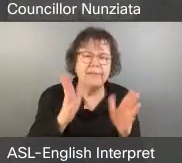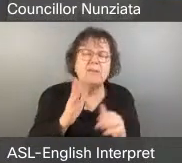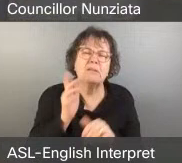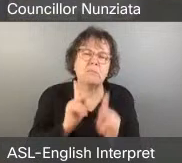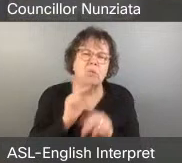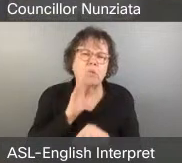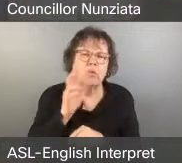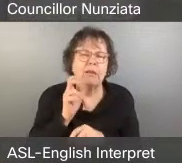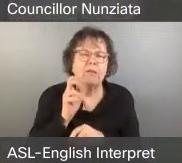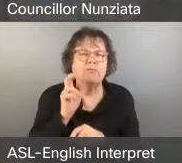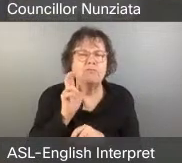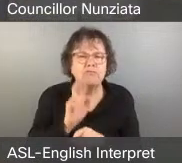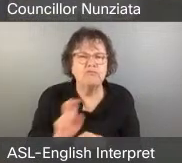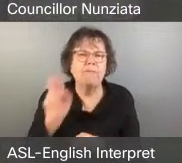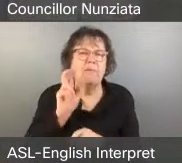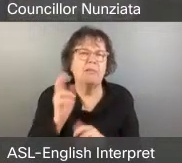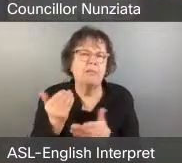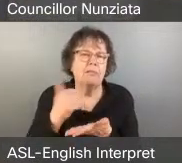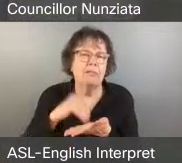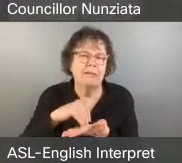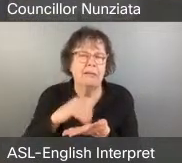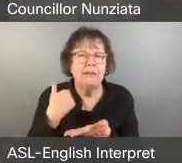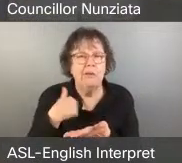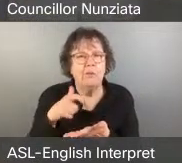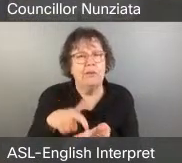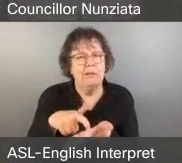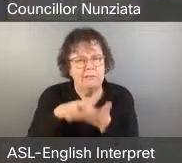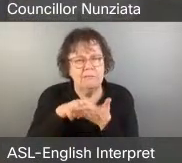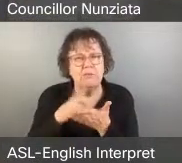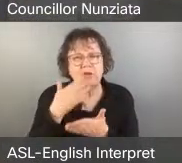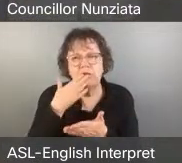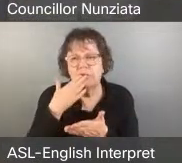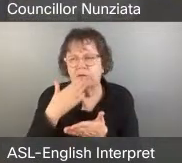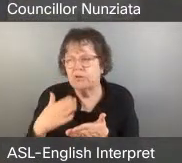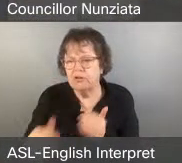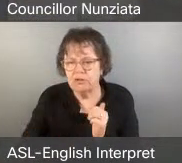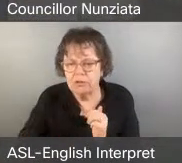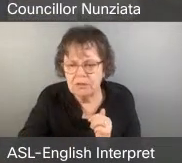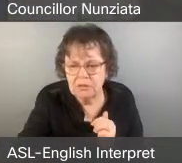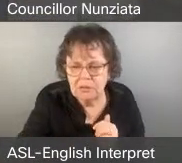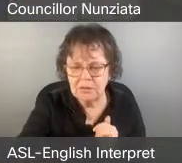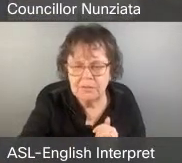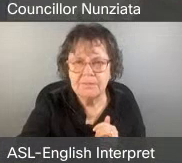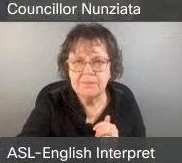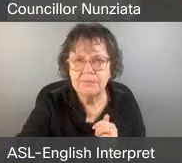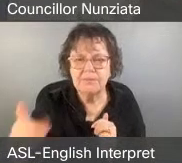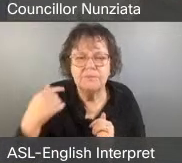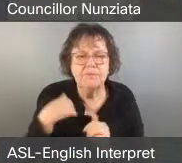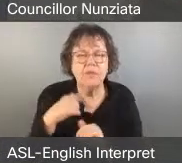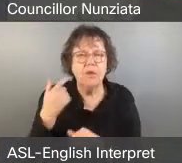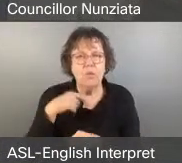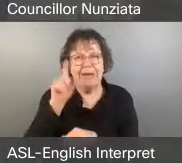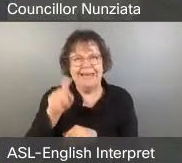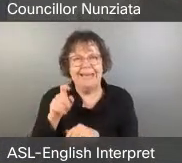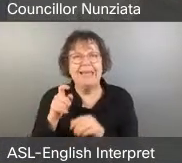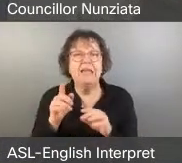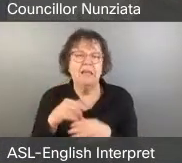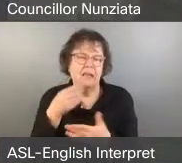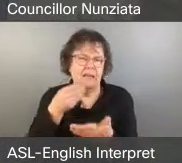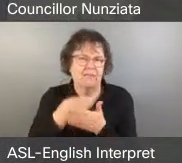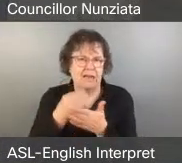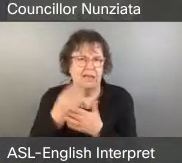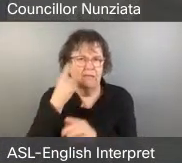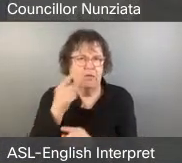a transit system that will be ready for that. We can't be short-sighted and remove funding from this critical infrastructure,